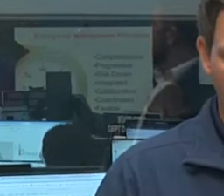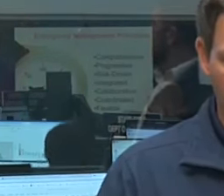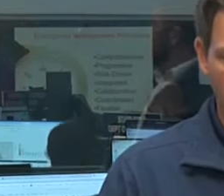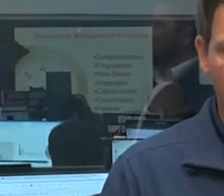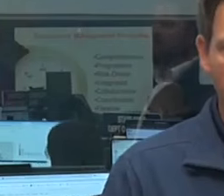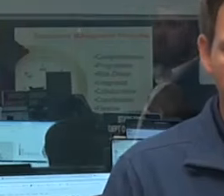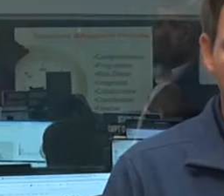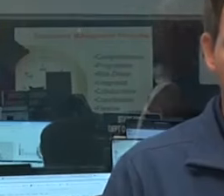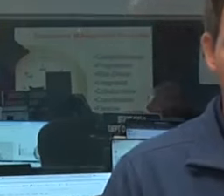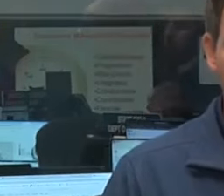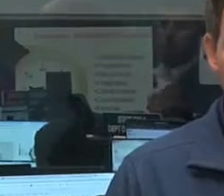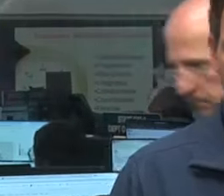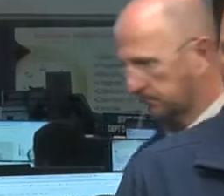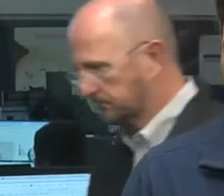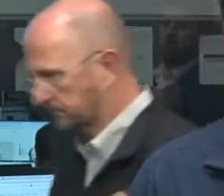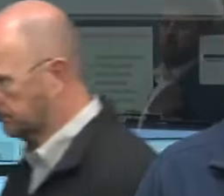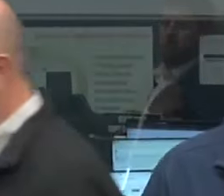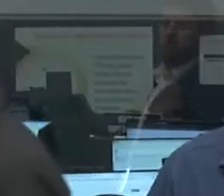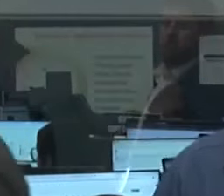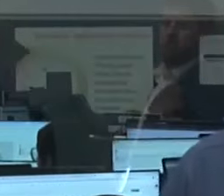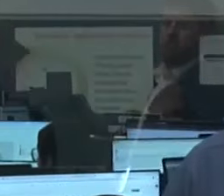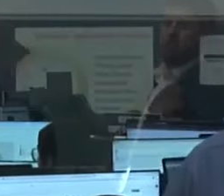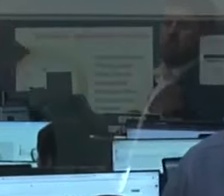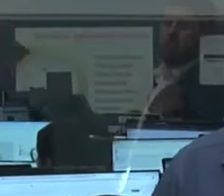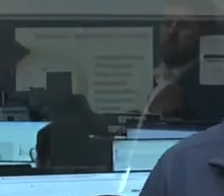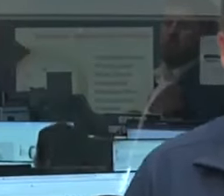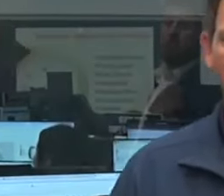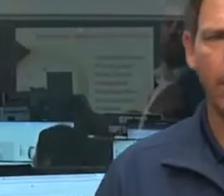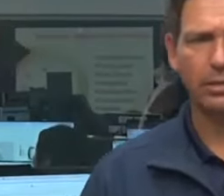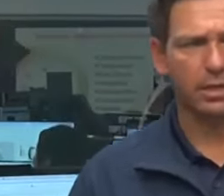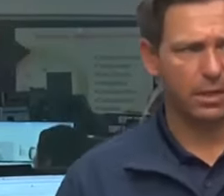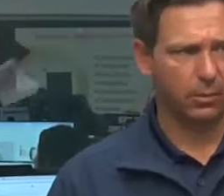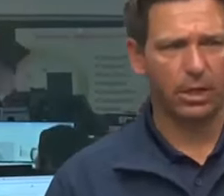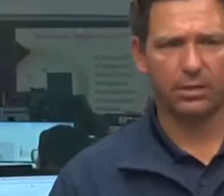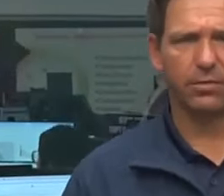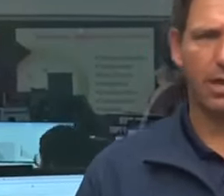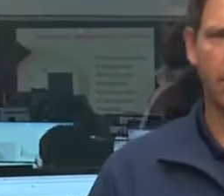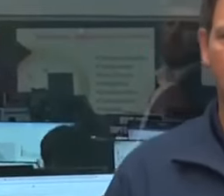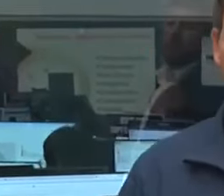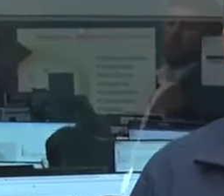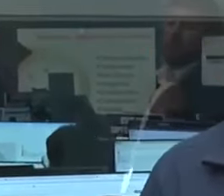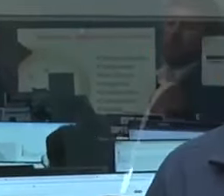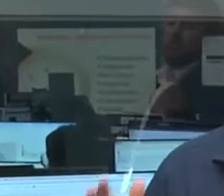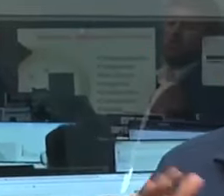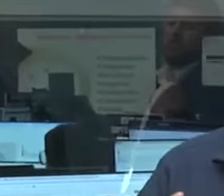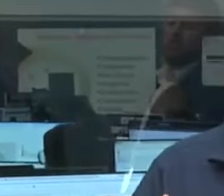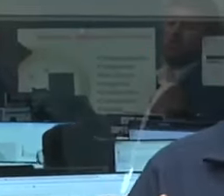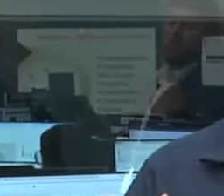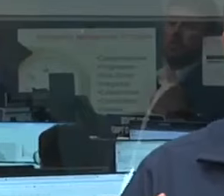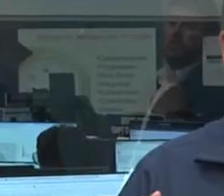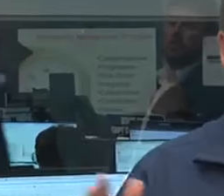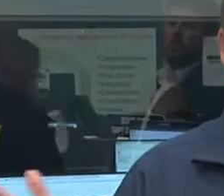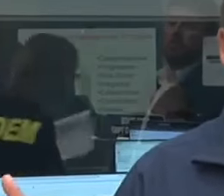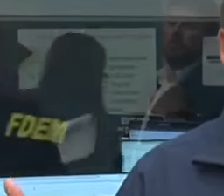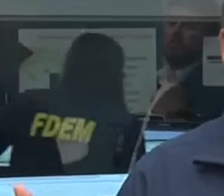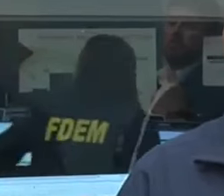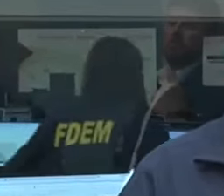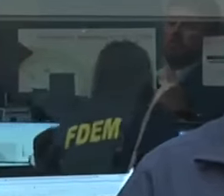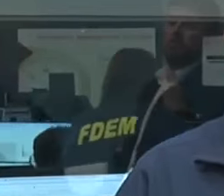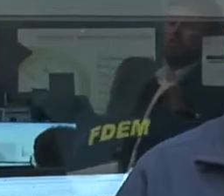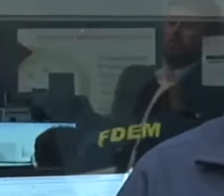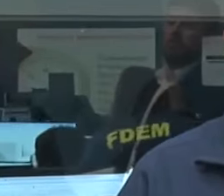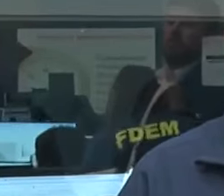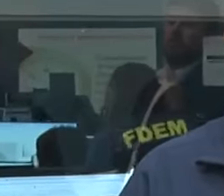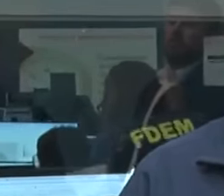All right, we will have another update probably tomorrow morning because I think we'll get the five o'clock advisory. And as Kevin